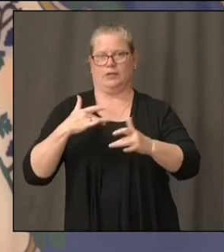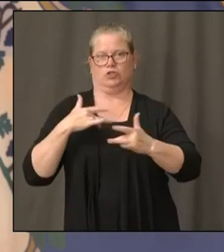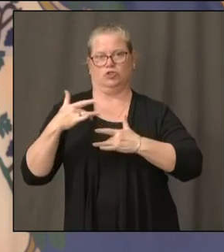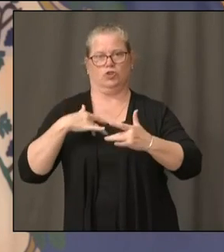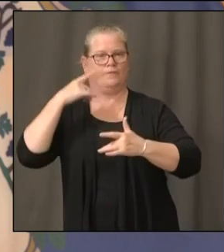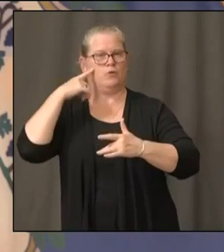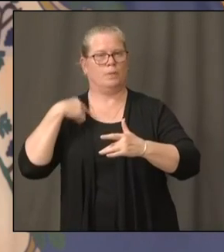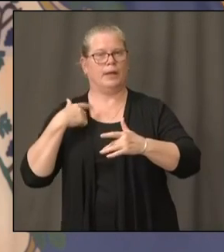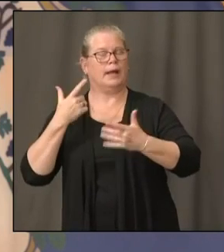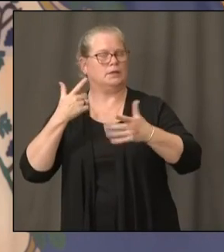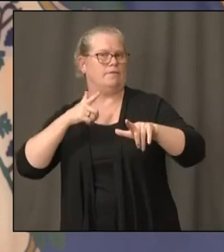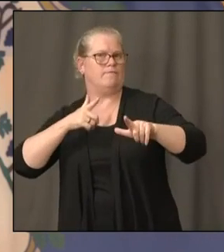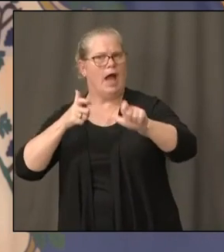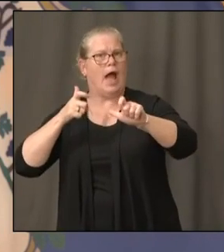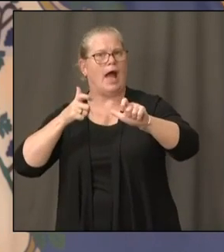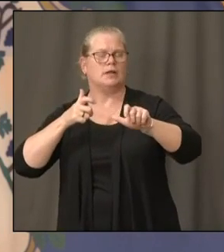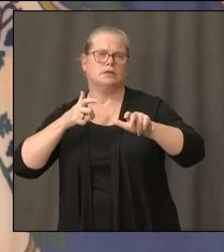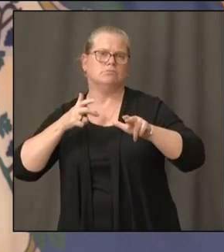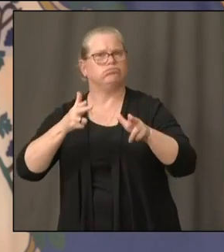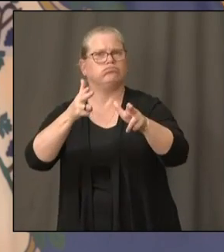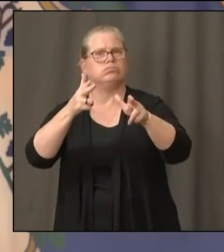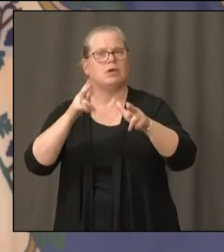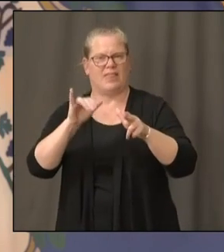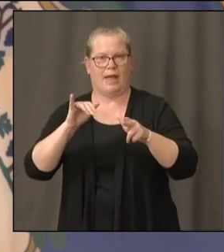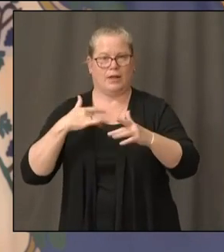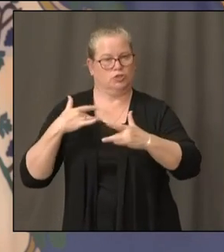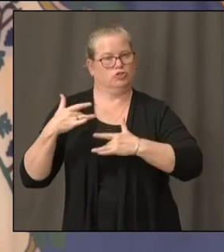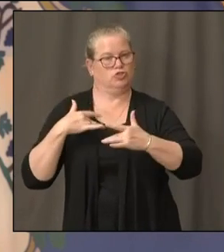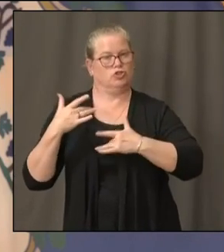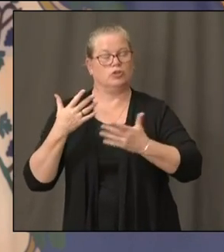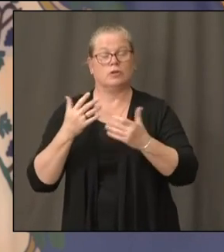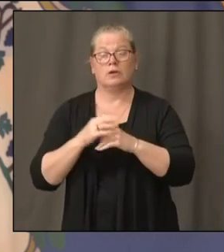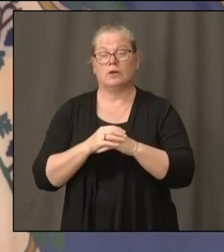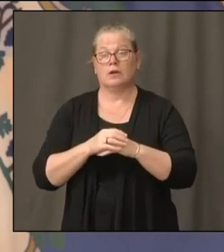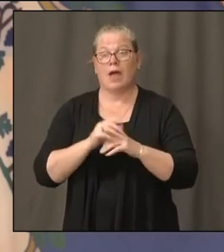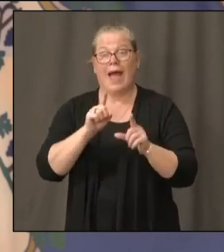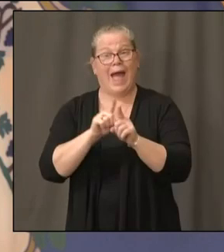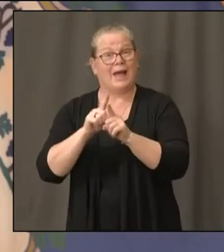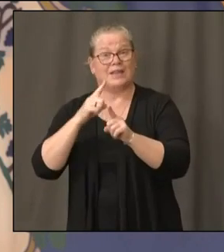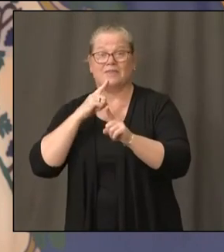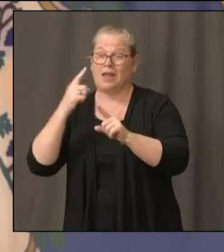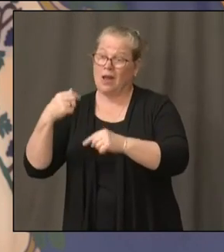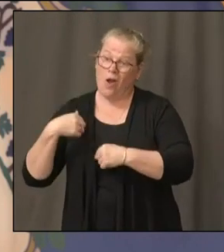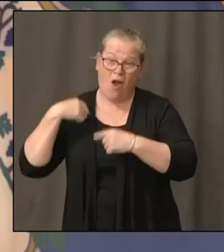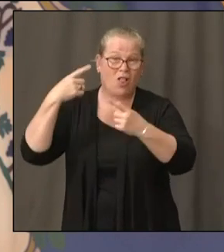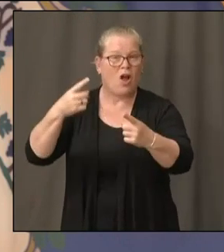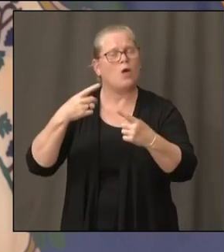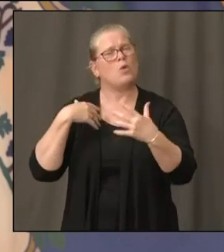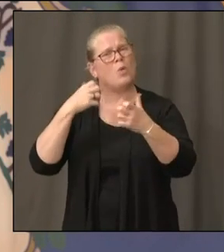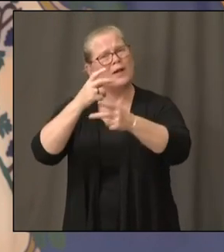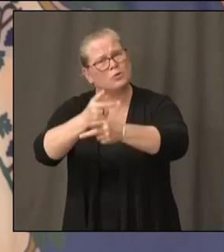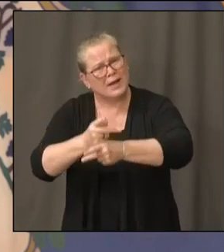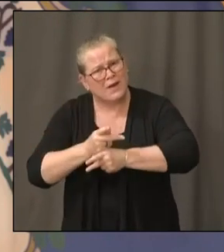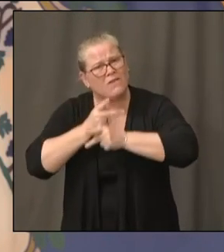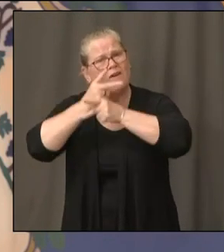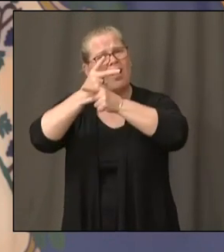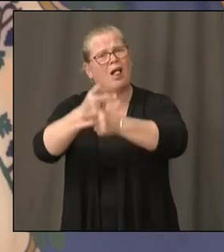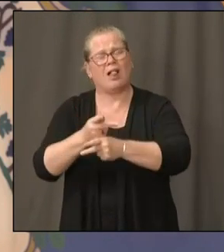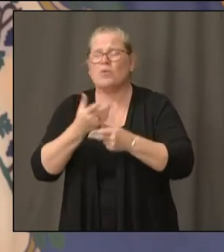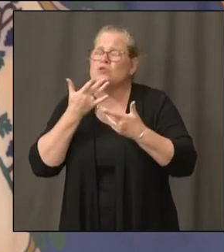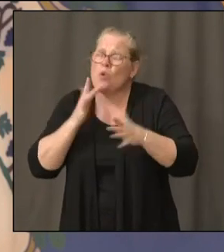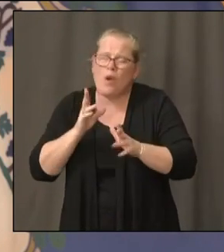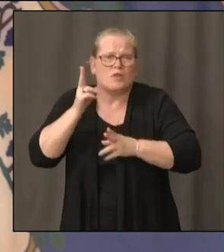as I said early on, when it comes to what we want to do here, we want to proceed cautiously just so we don't have to